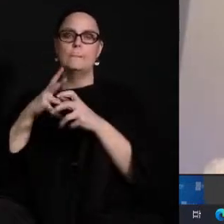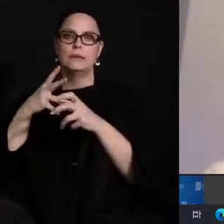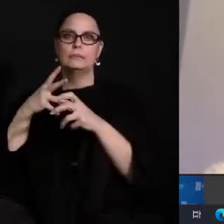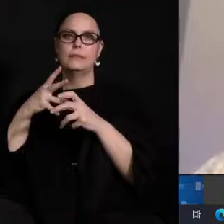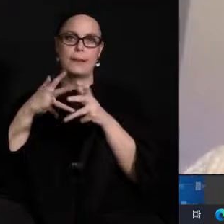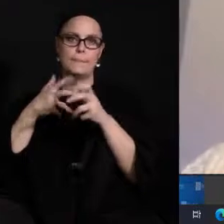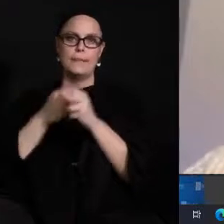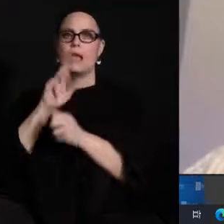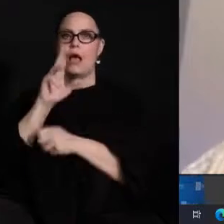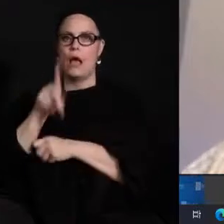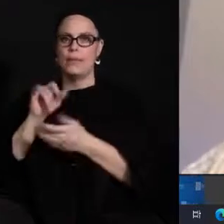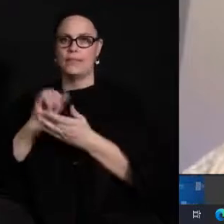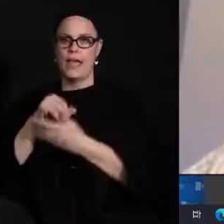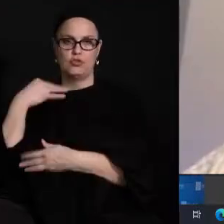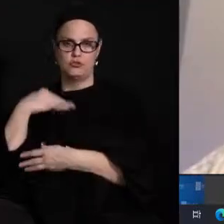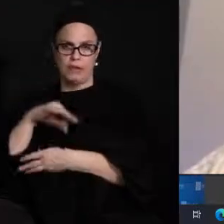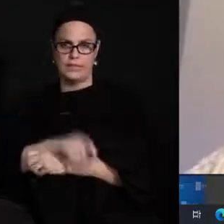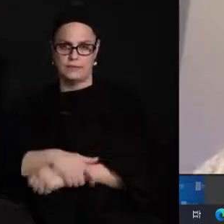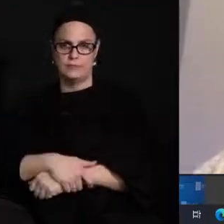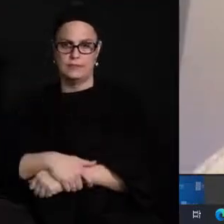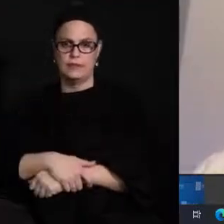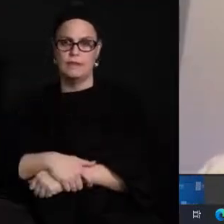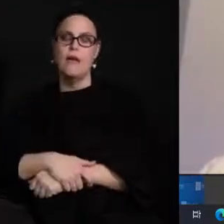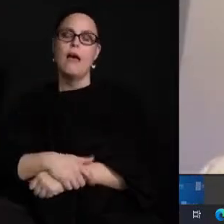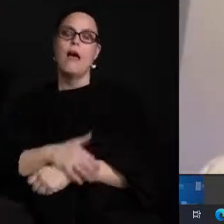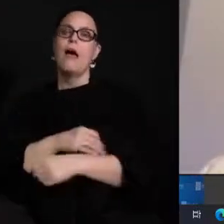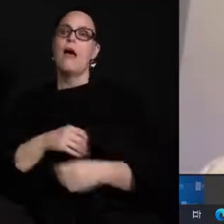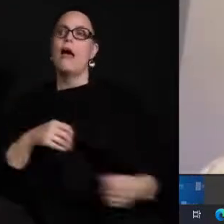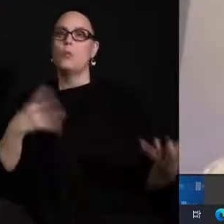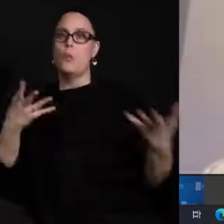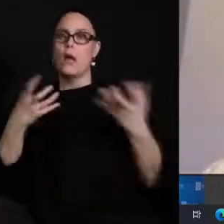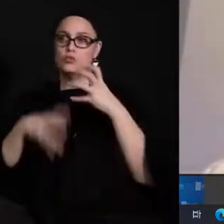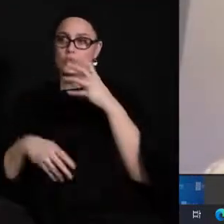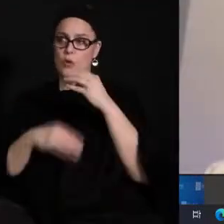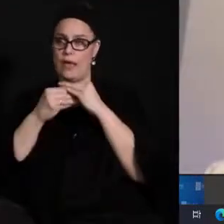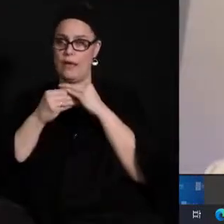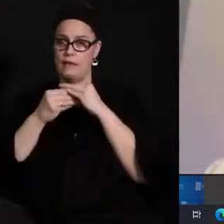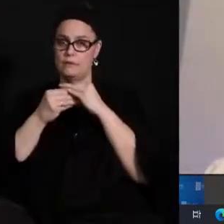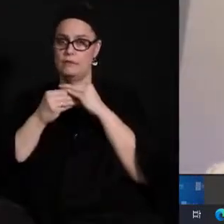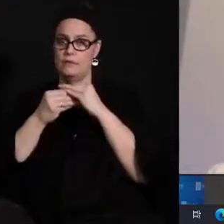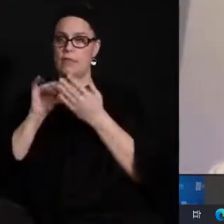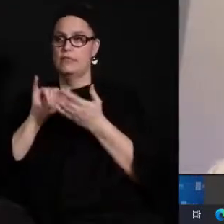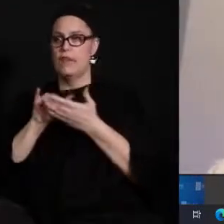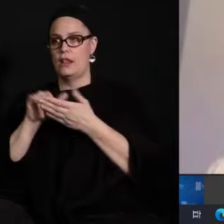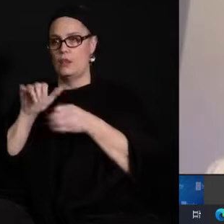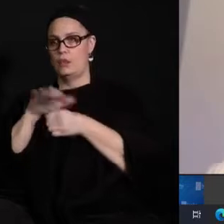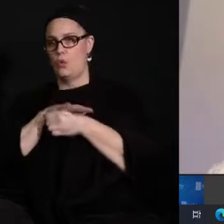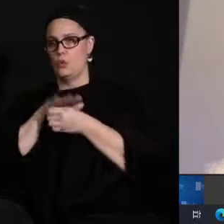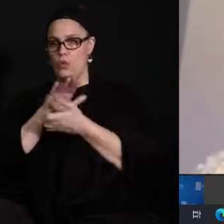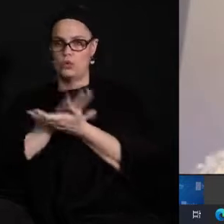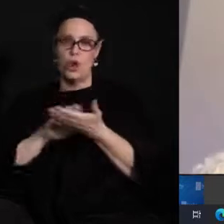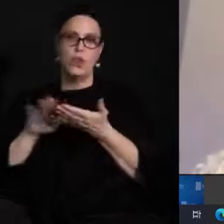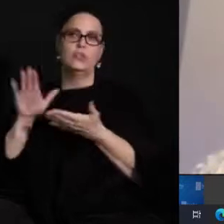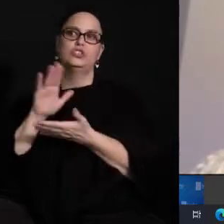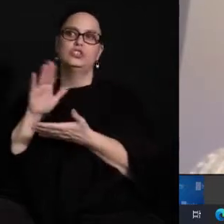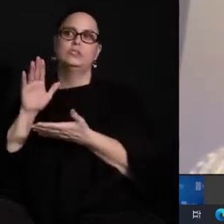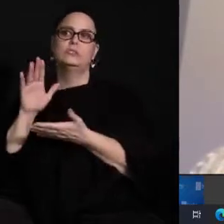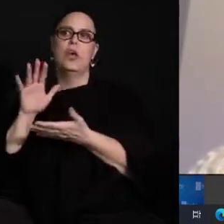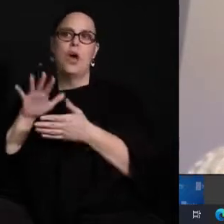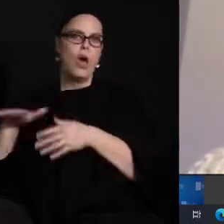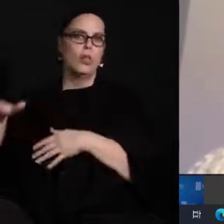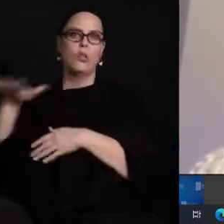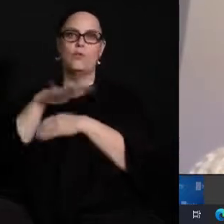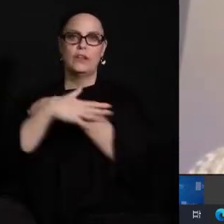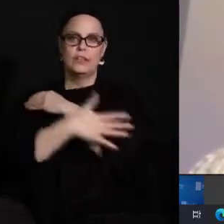doesn't adversely affect them and the last piece i wanted to add with that is this is aligned with what some local colleges and colleges nationwide